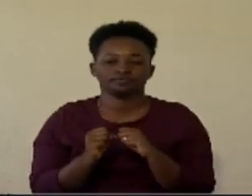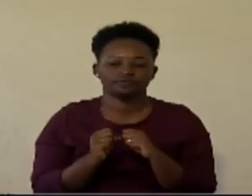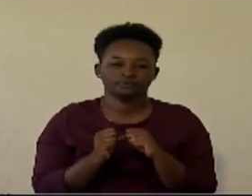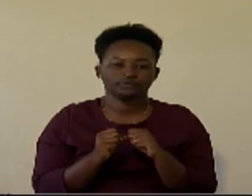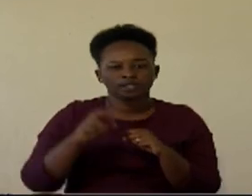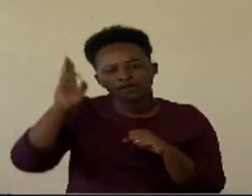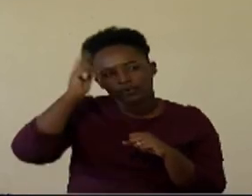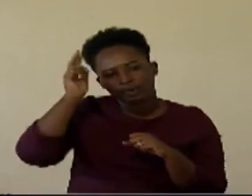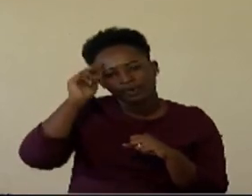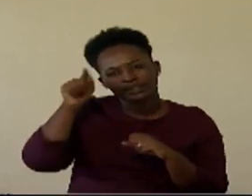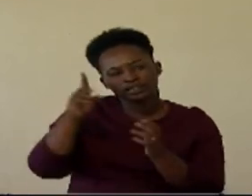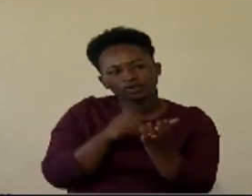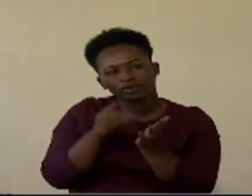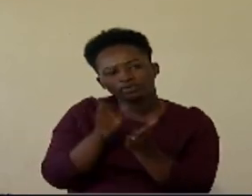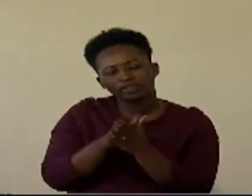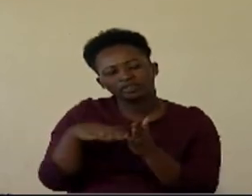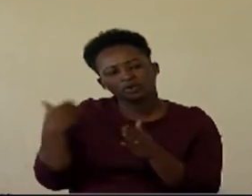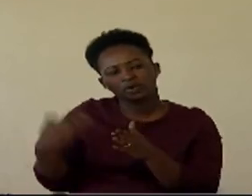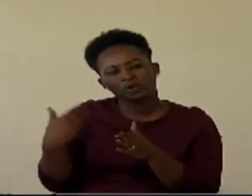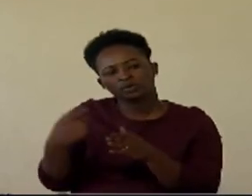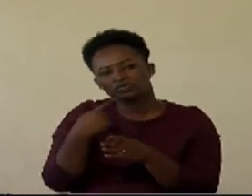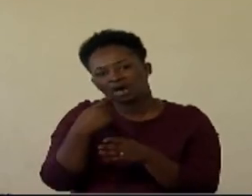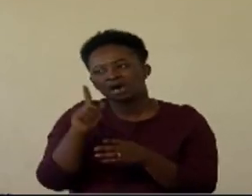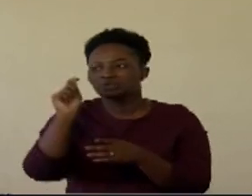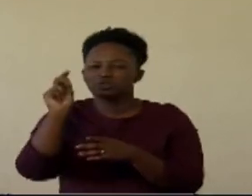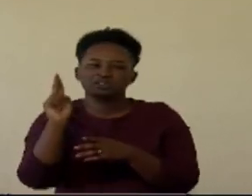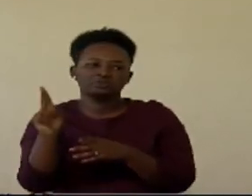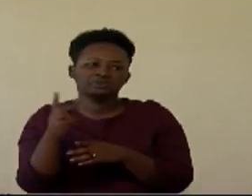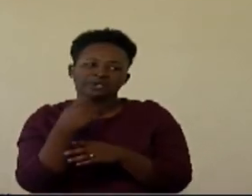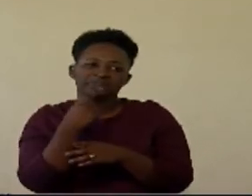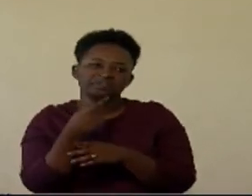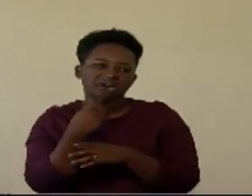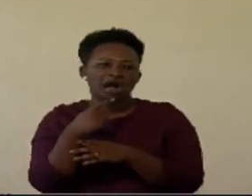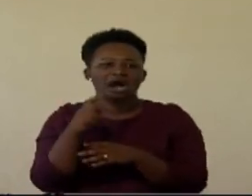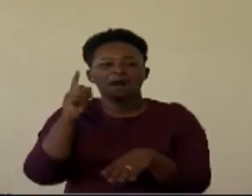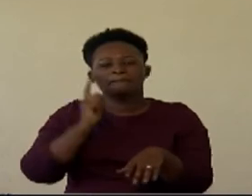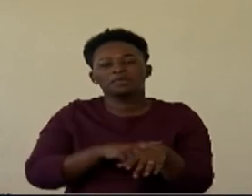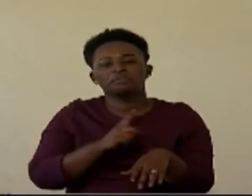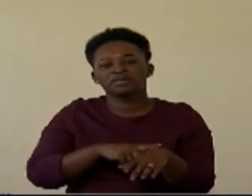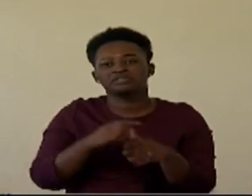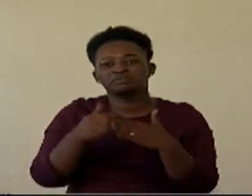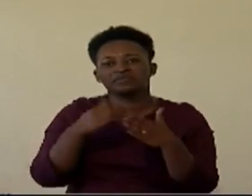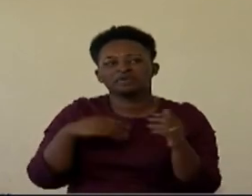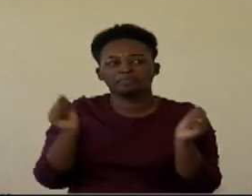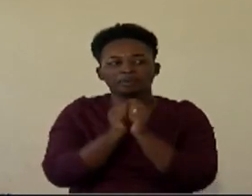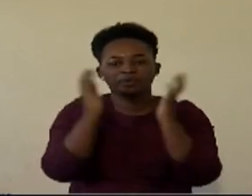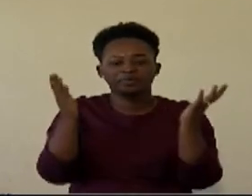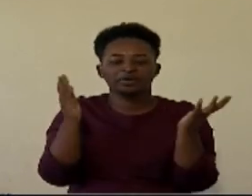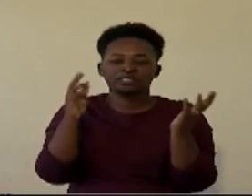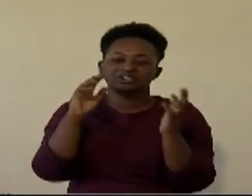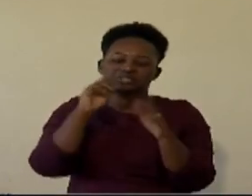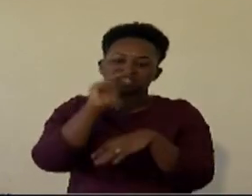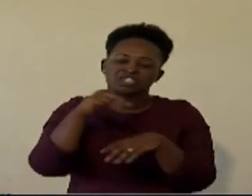Remember these documentaries that are always aired on TV, and they say, ah, moments before disaster, National Geographic.